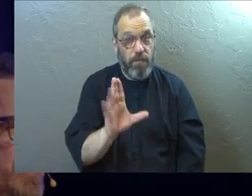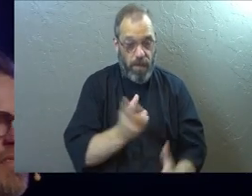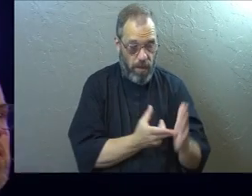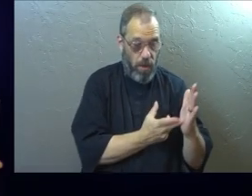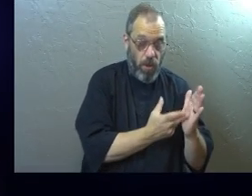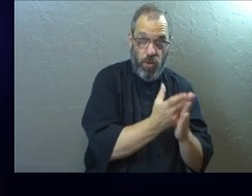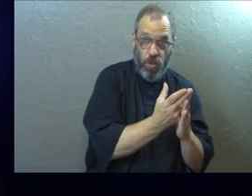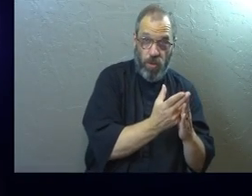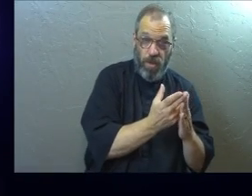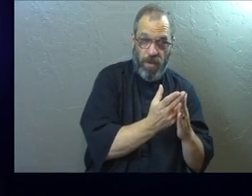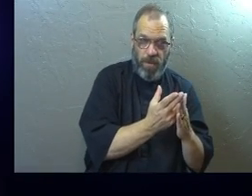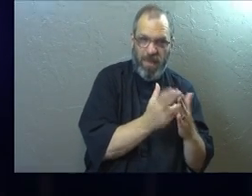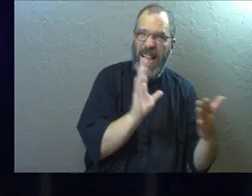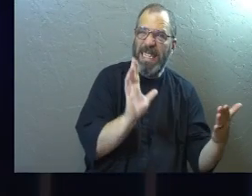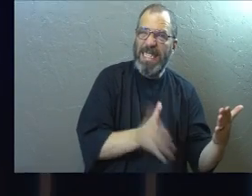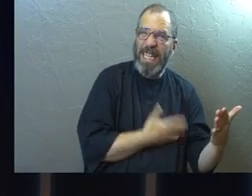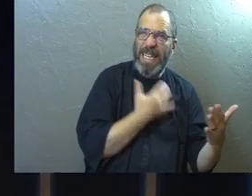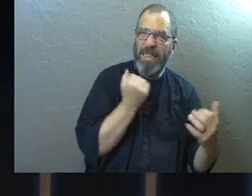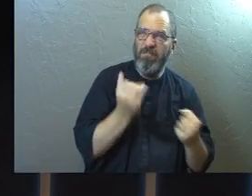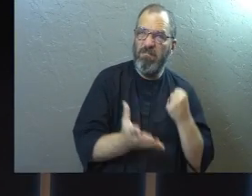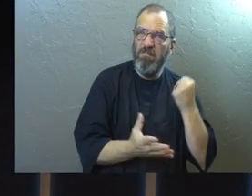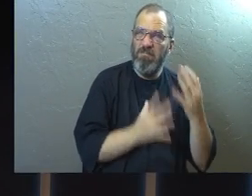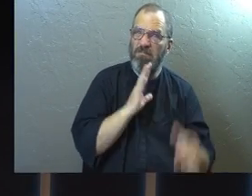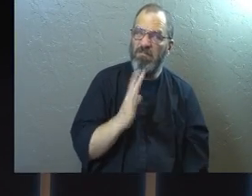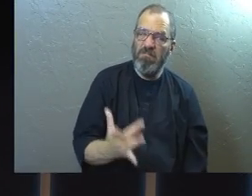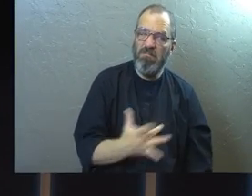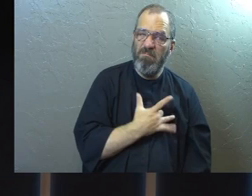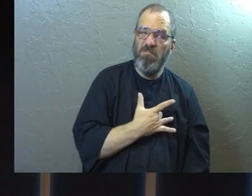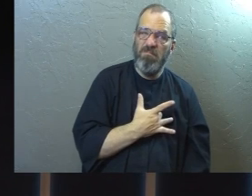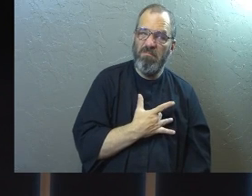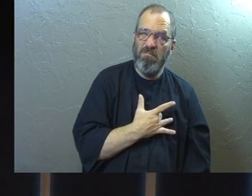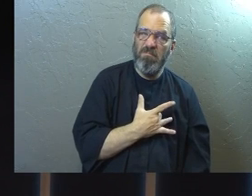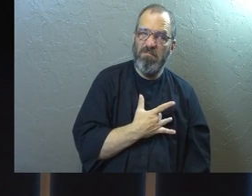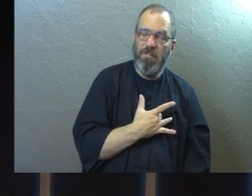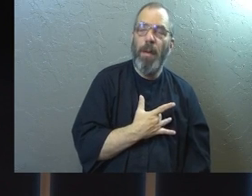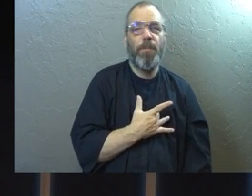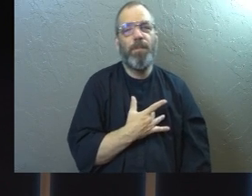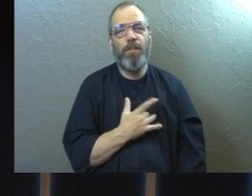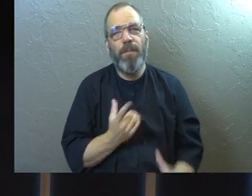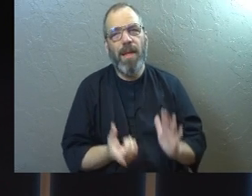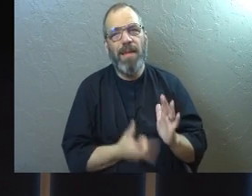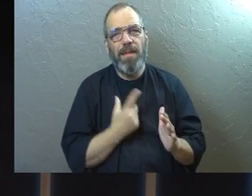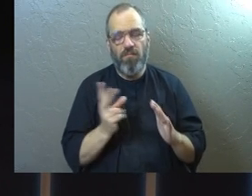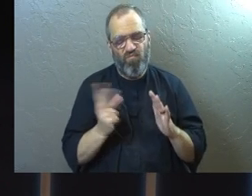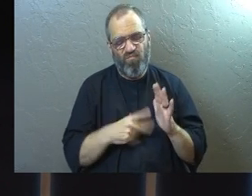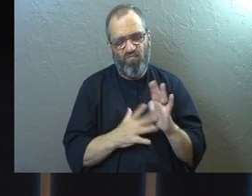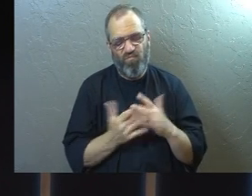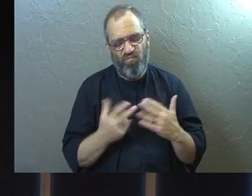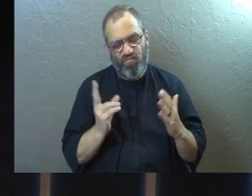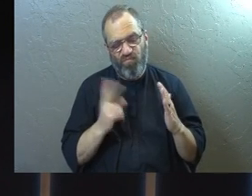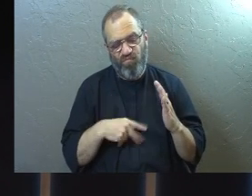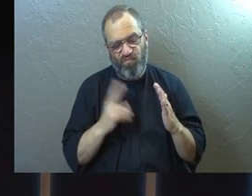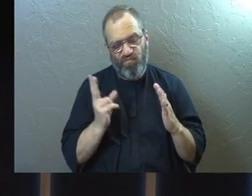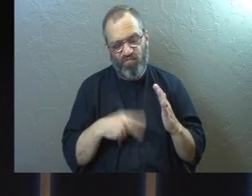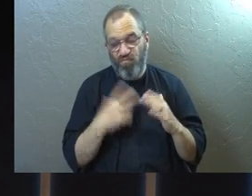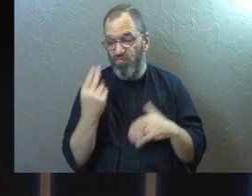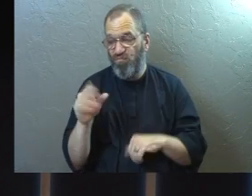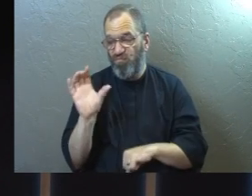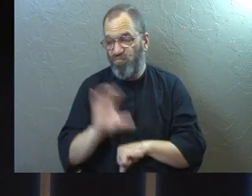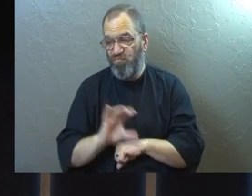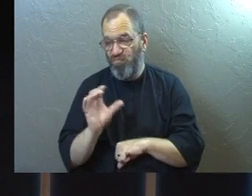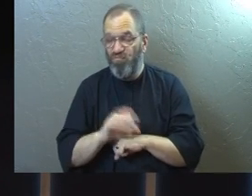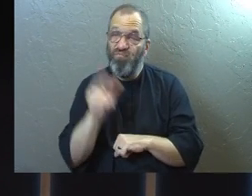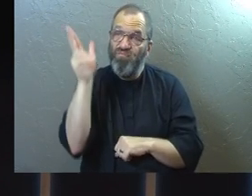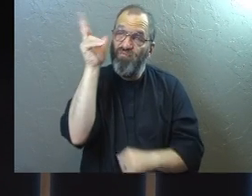truth that sings. That struck me. Because sometimes it's easy to just read the Bible or just go to Sunday school and just